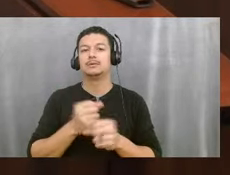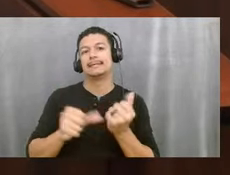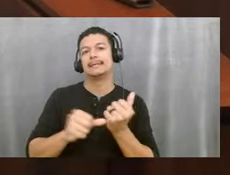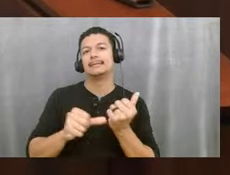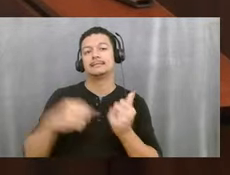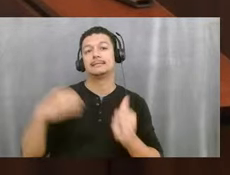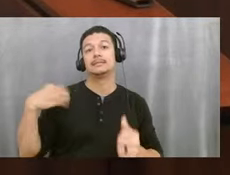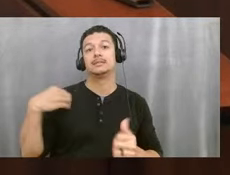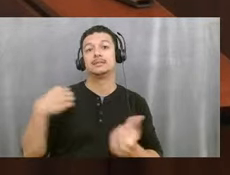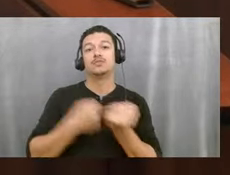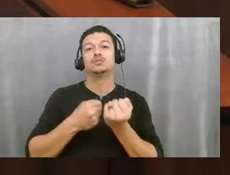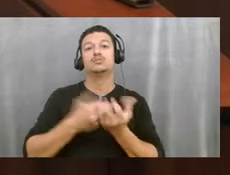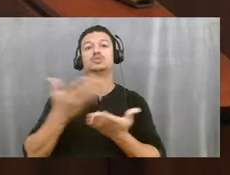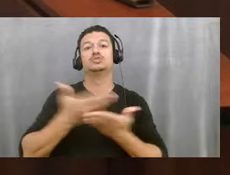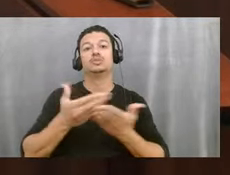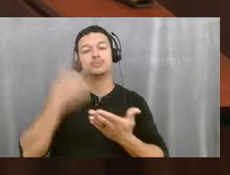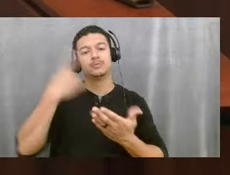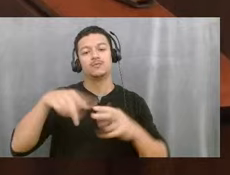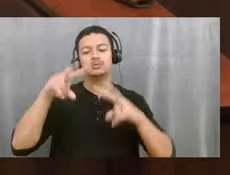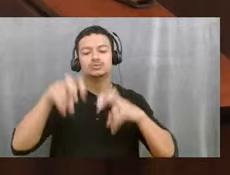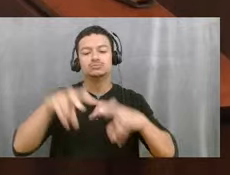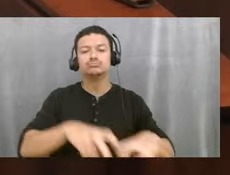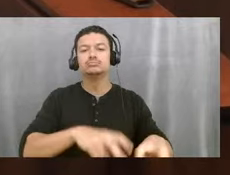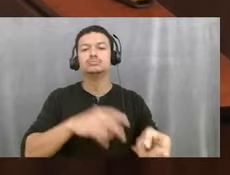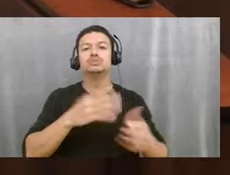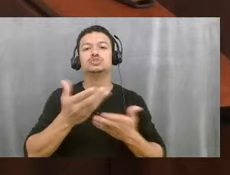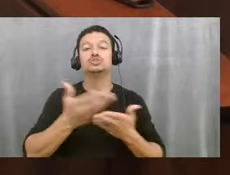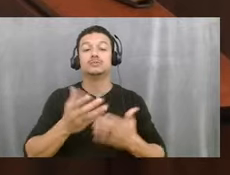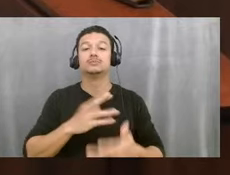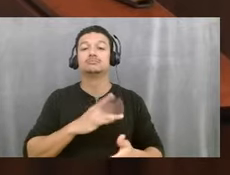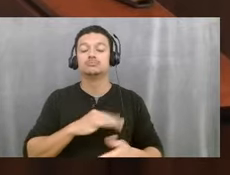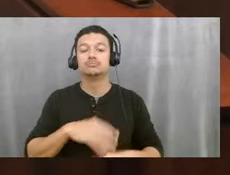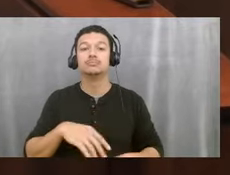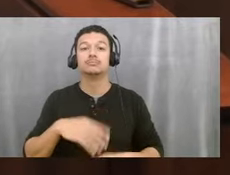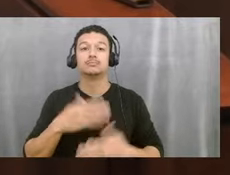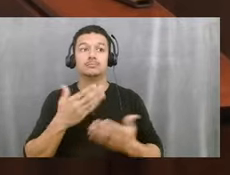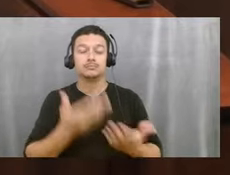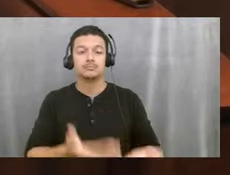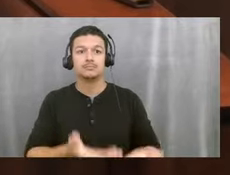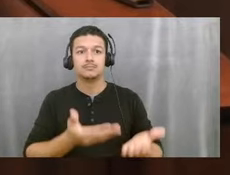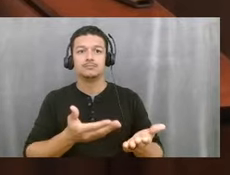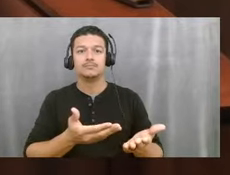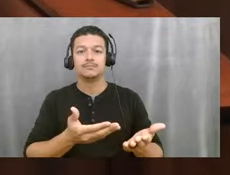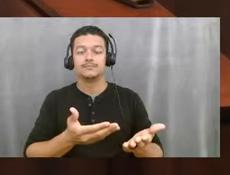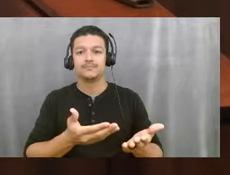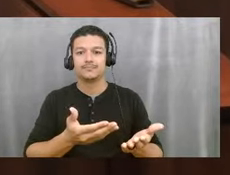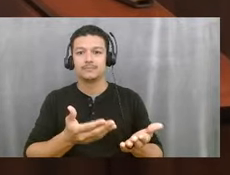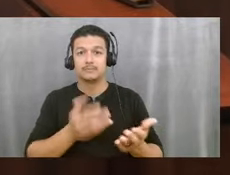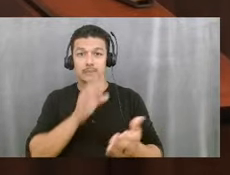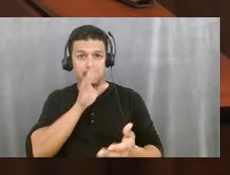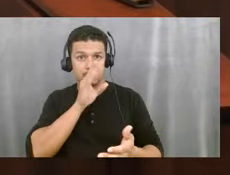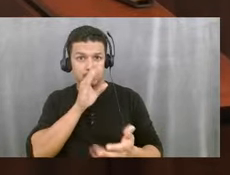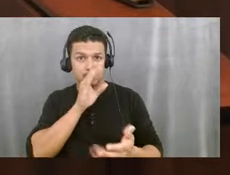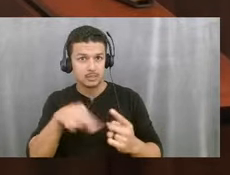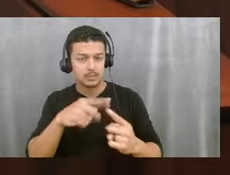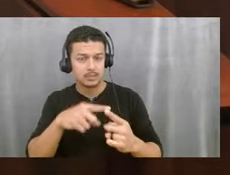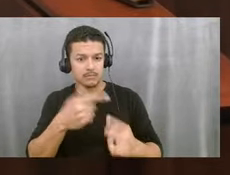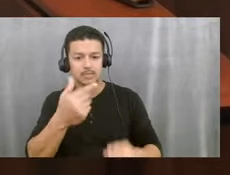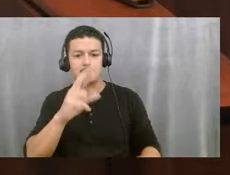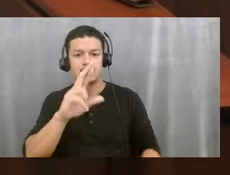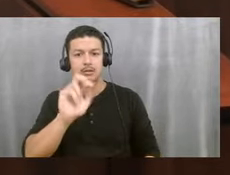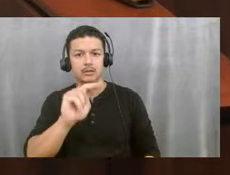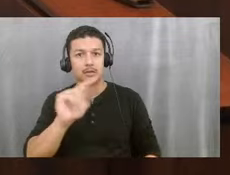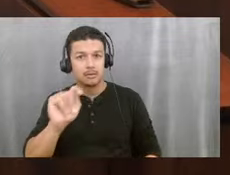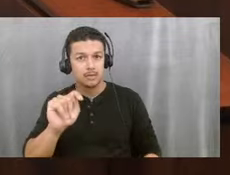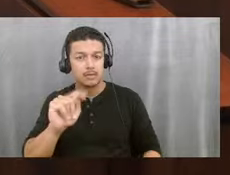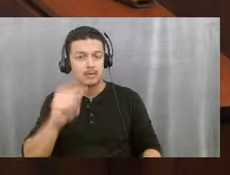services with the Detective Bureau and Investigation Services. So just let you speak a little bit about the grant that we got for the